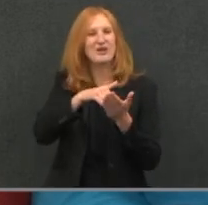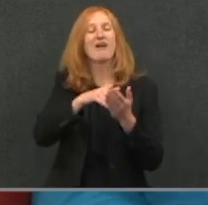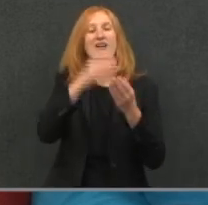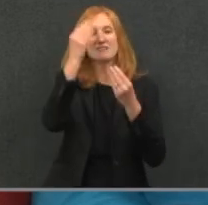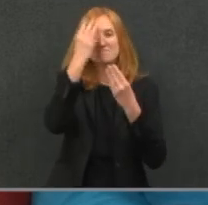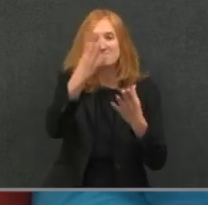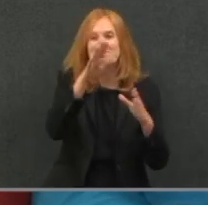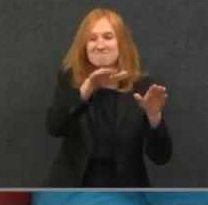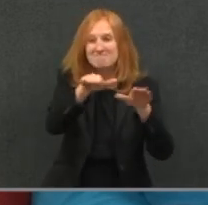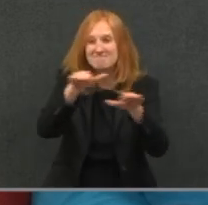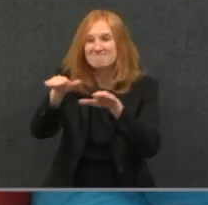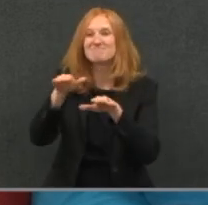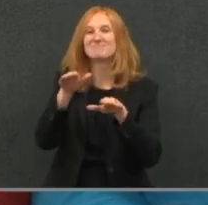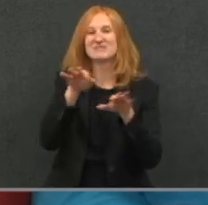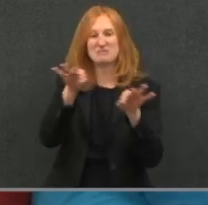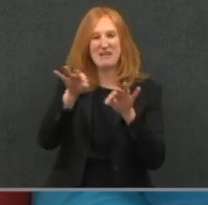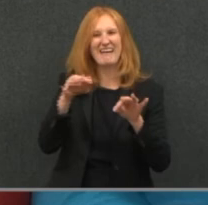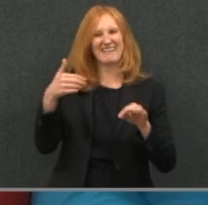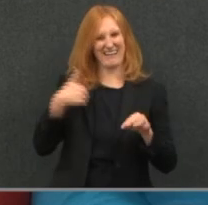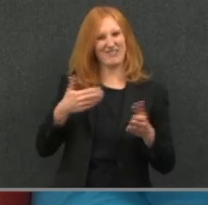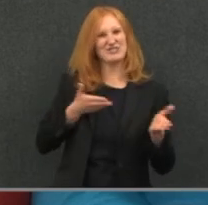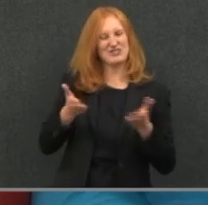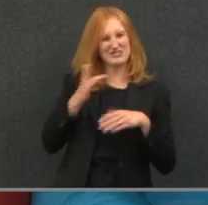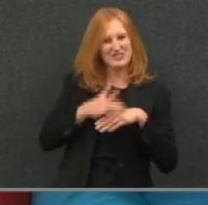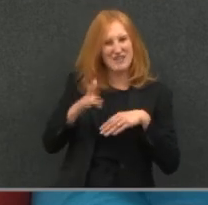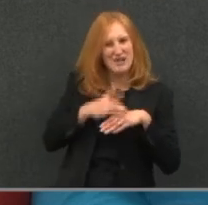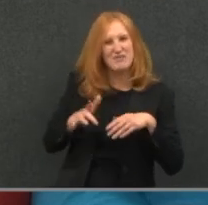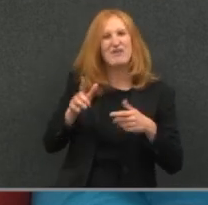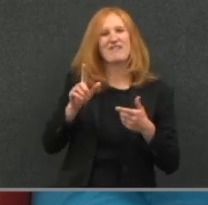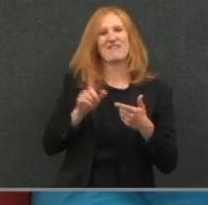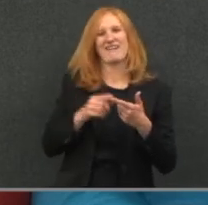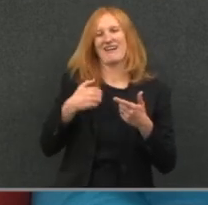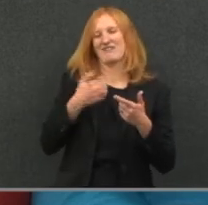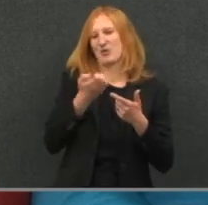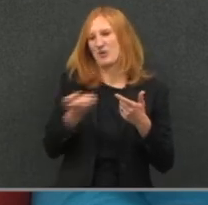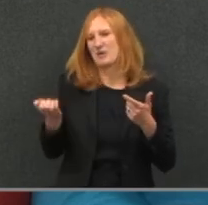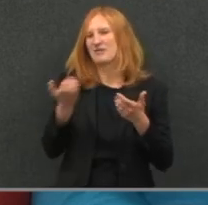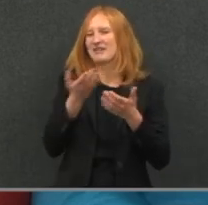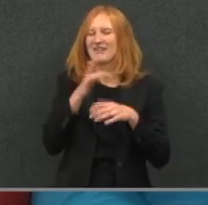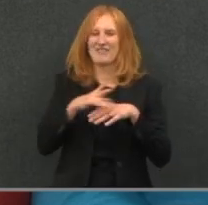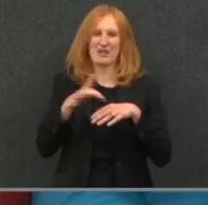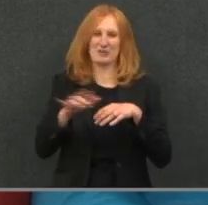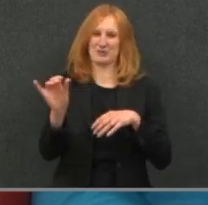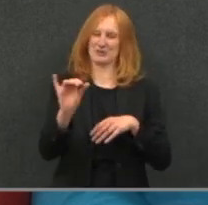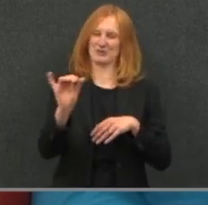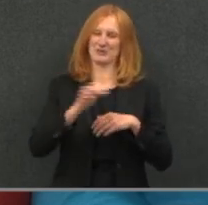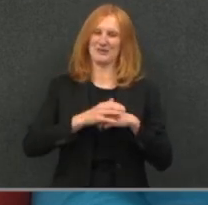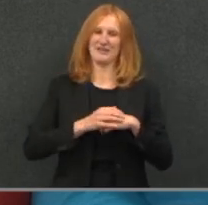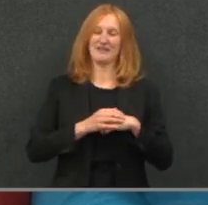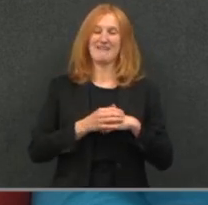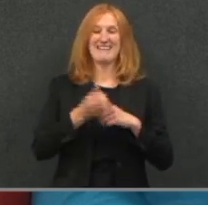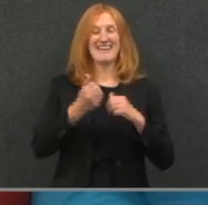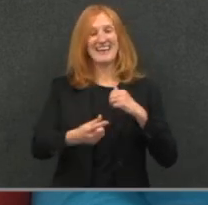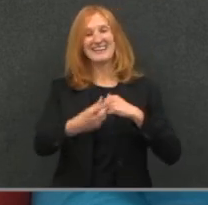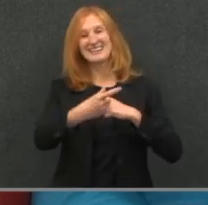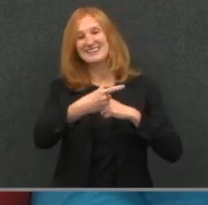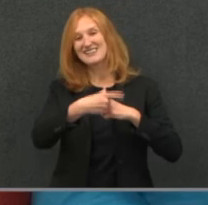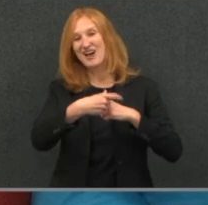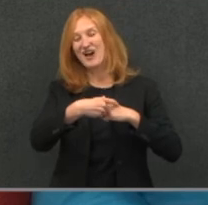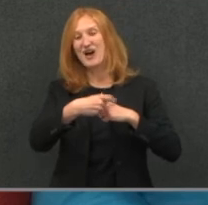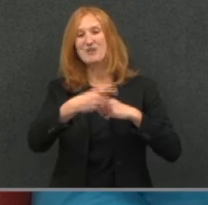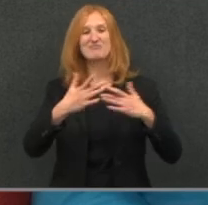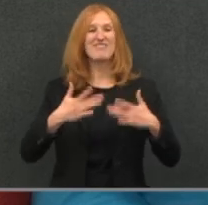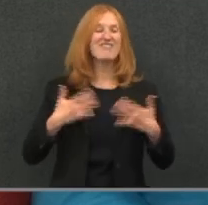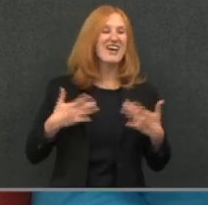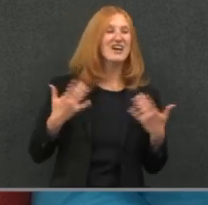know that the services are available and that the equipment is available to them also. And any time that there are events